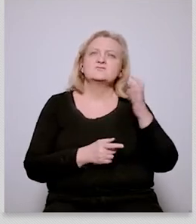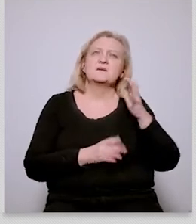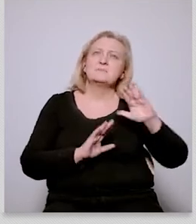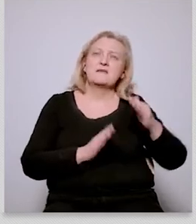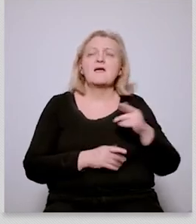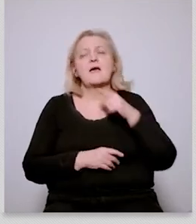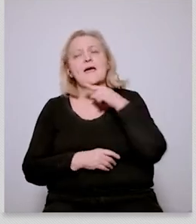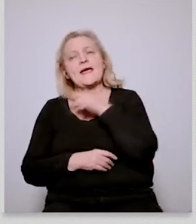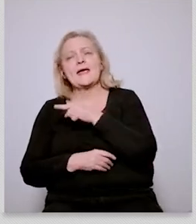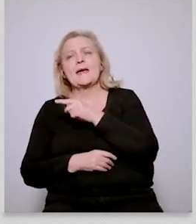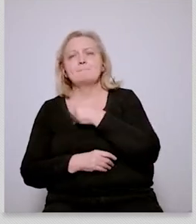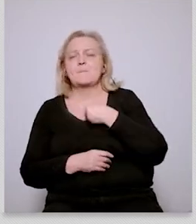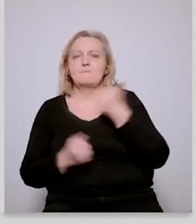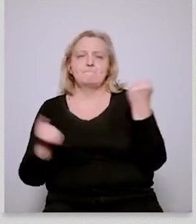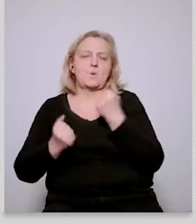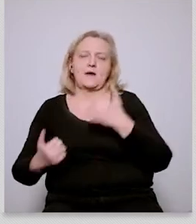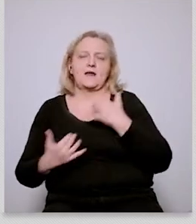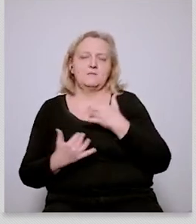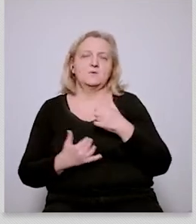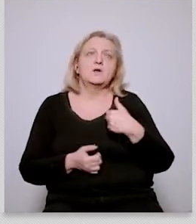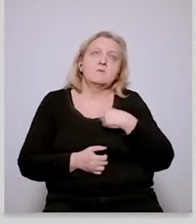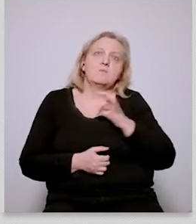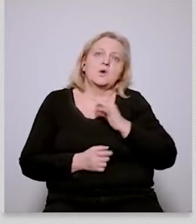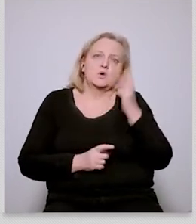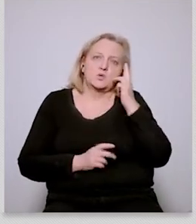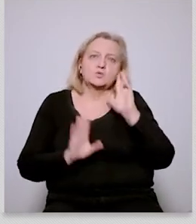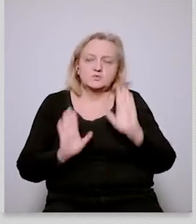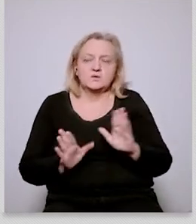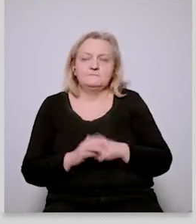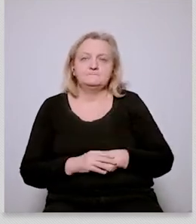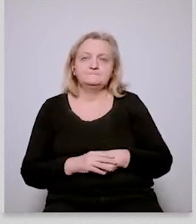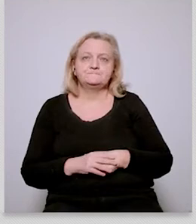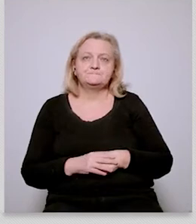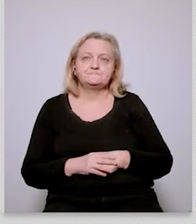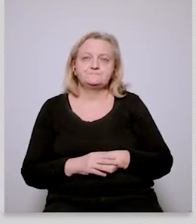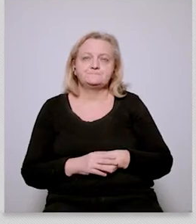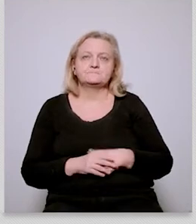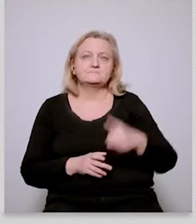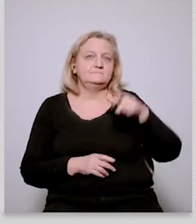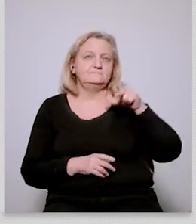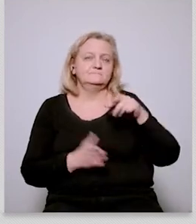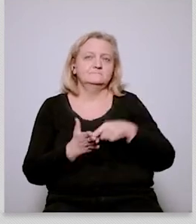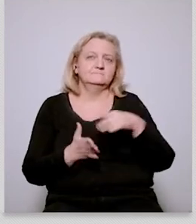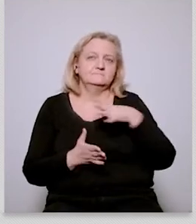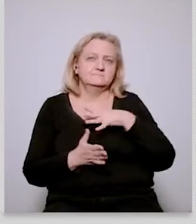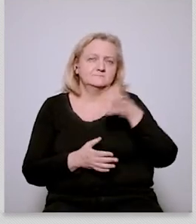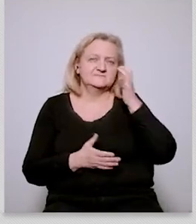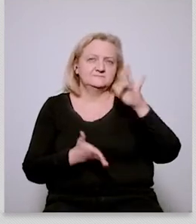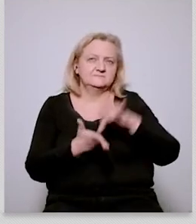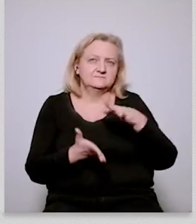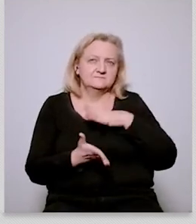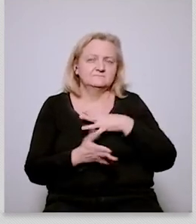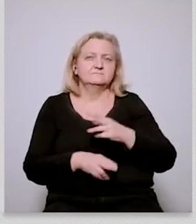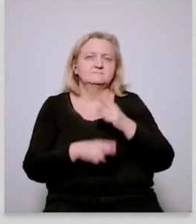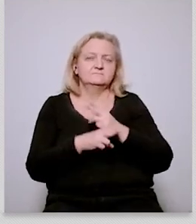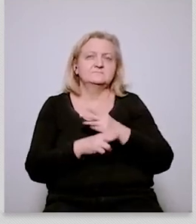um the imperative in czechia and the normative in many of the past years is energy sovereignty so i don't know if this is really